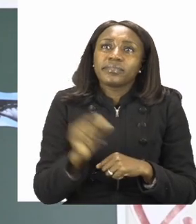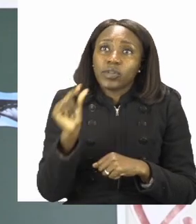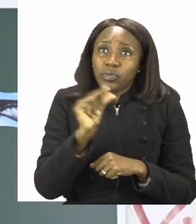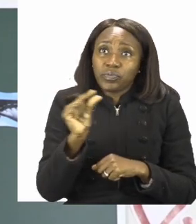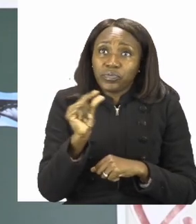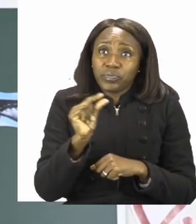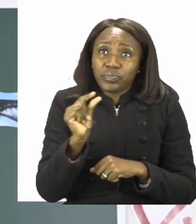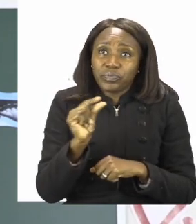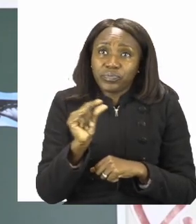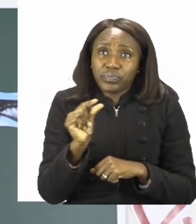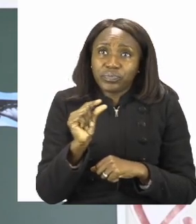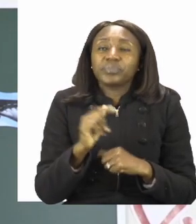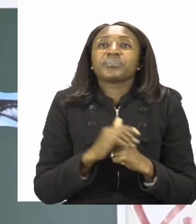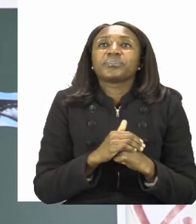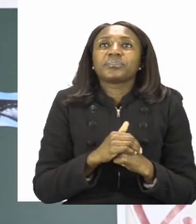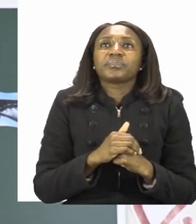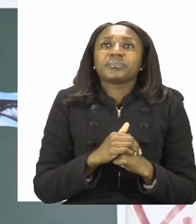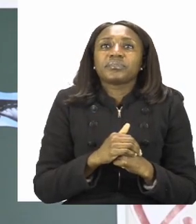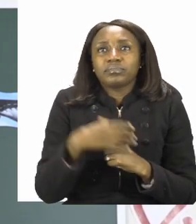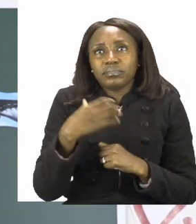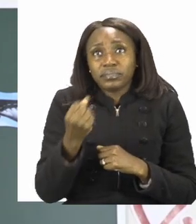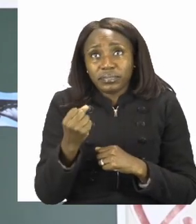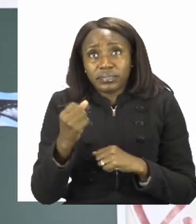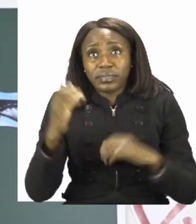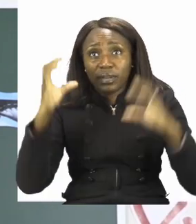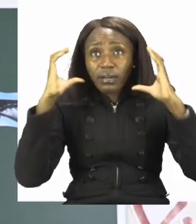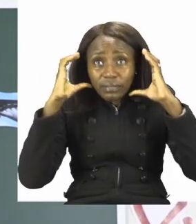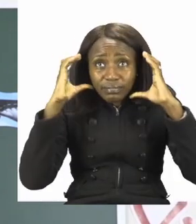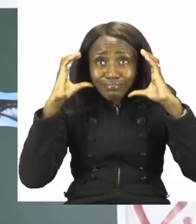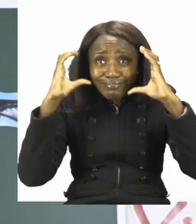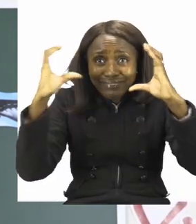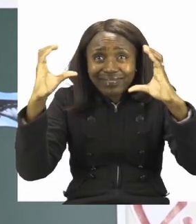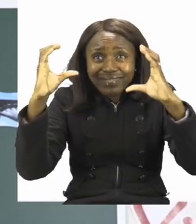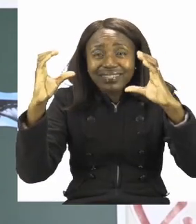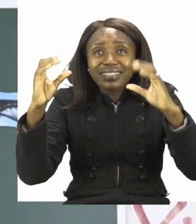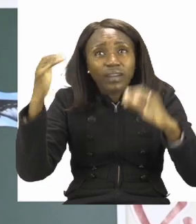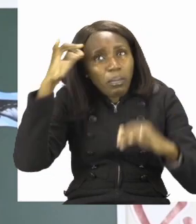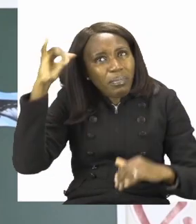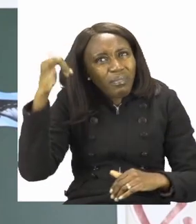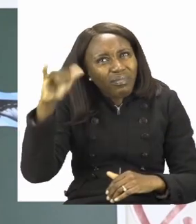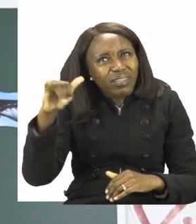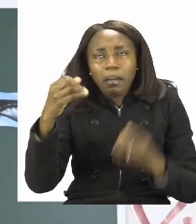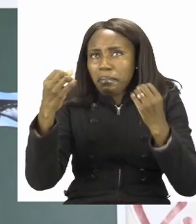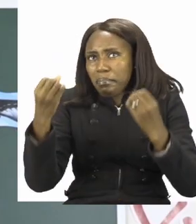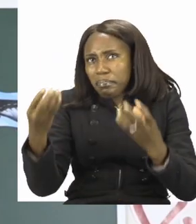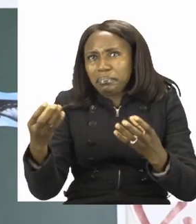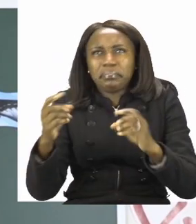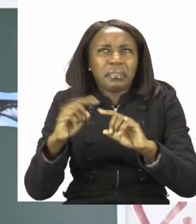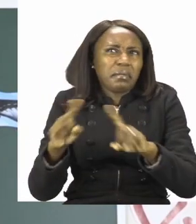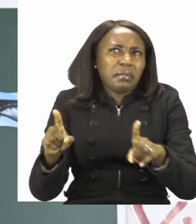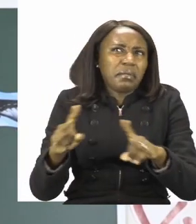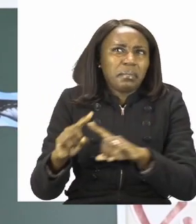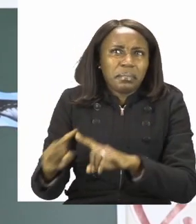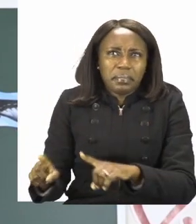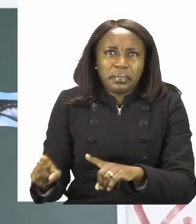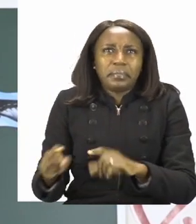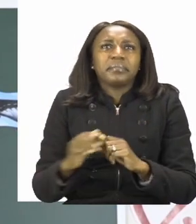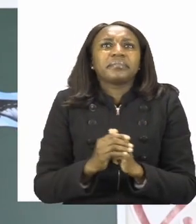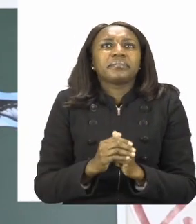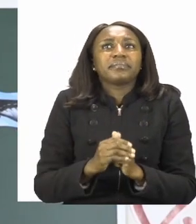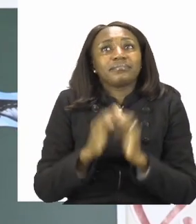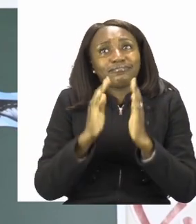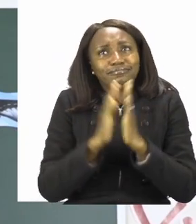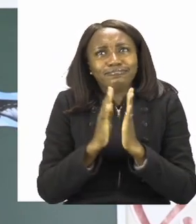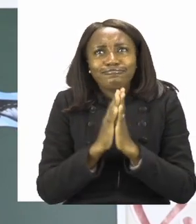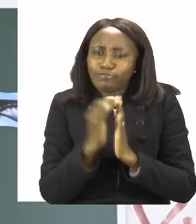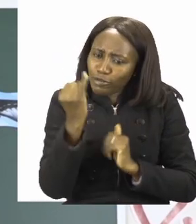there. There's also buses, there's also taxis, any type of transport that you like. I want you to draw